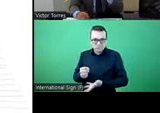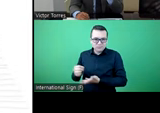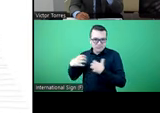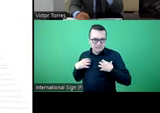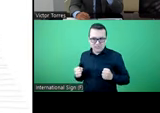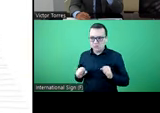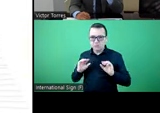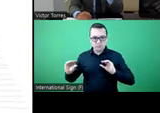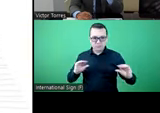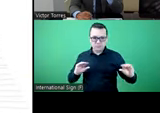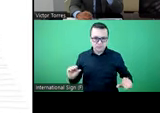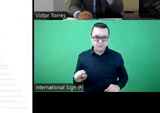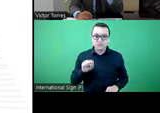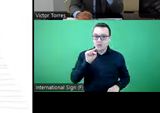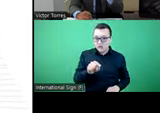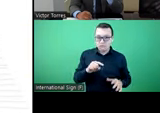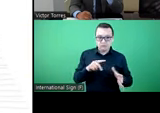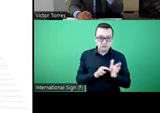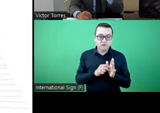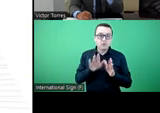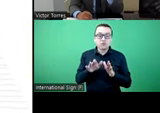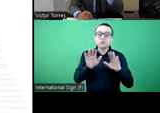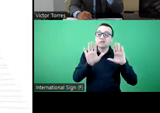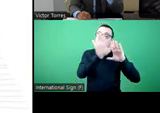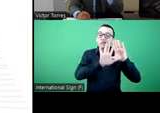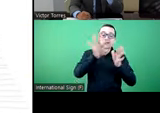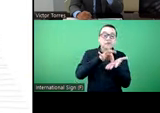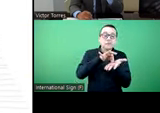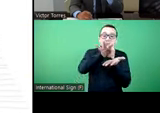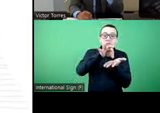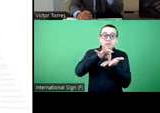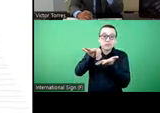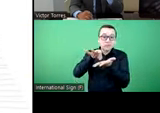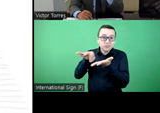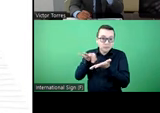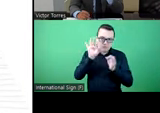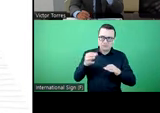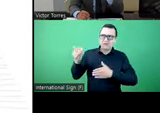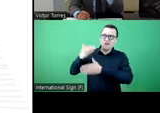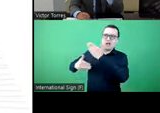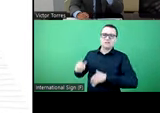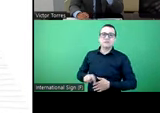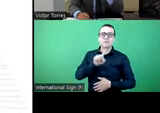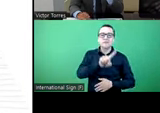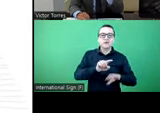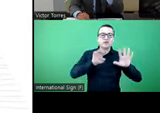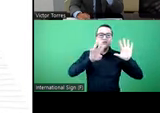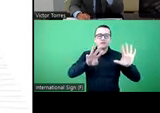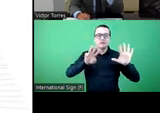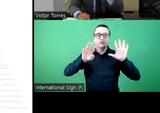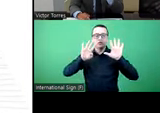is used for or by the central government. And